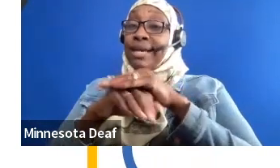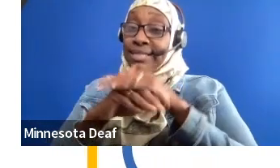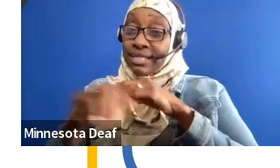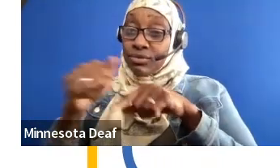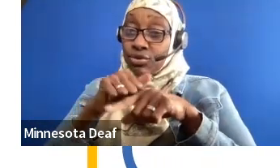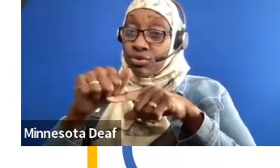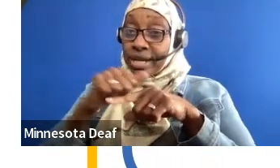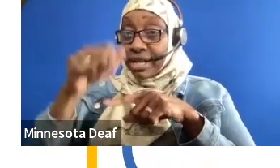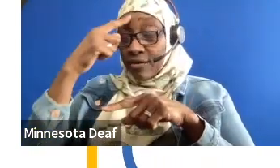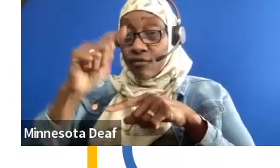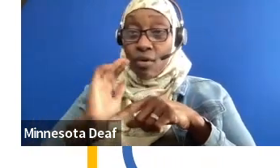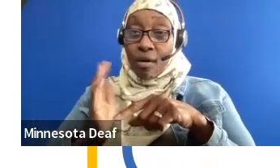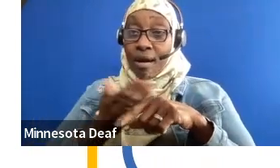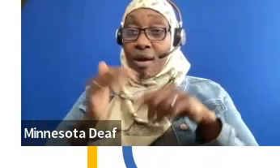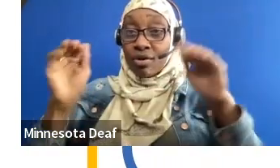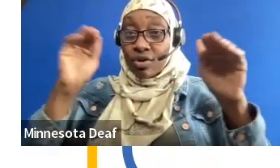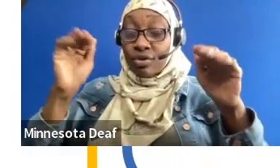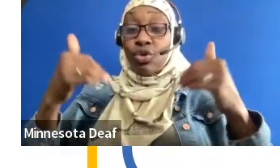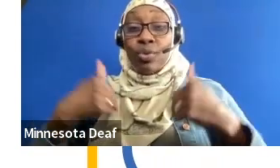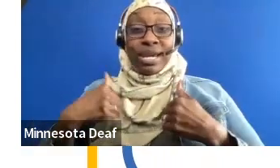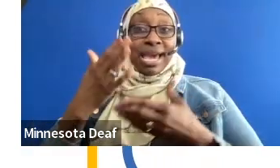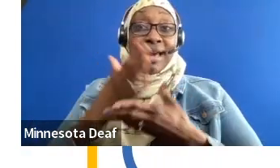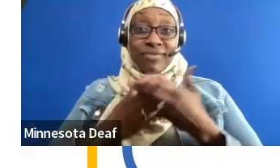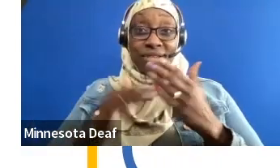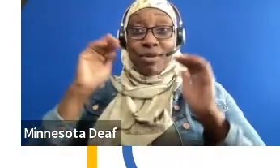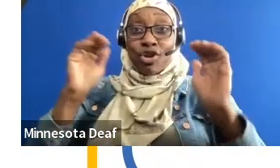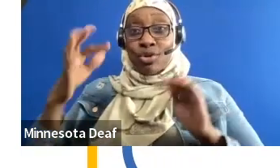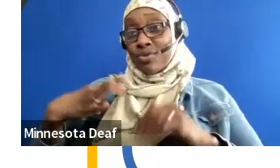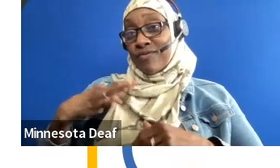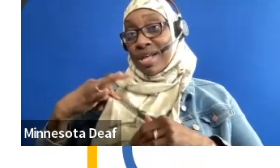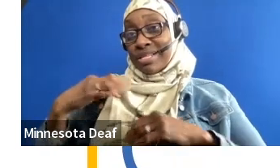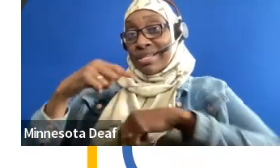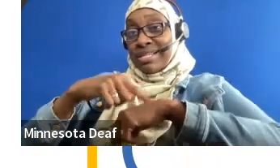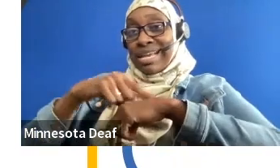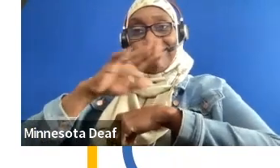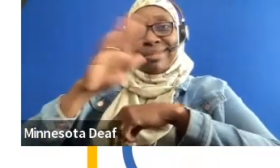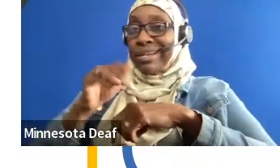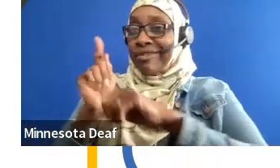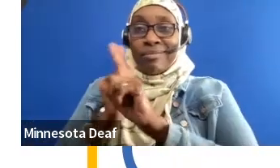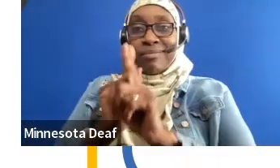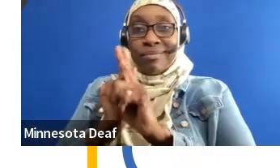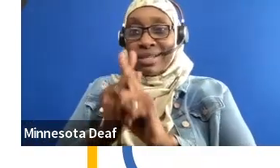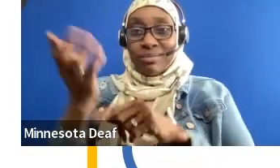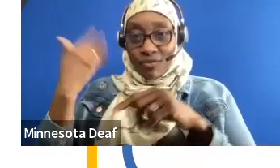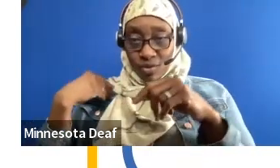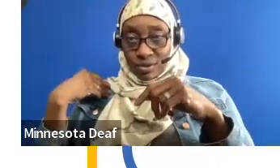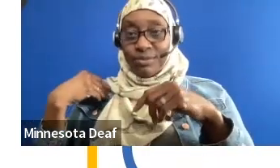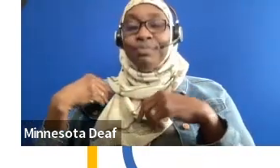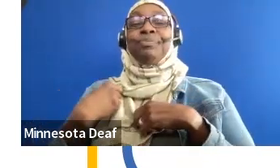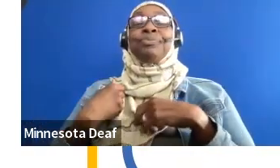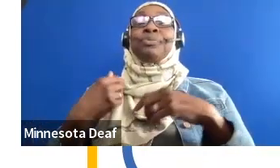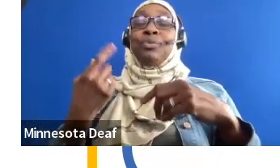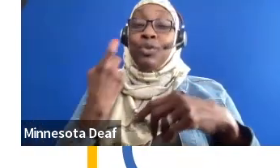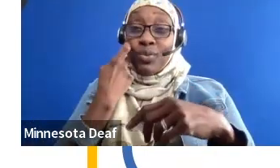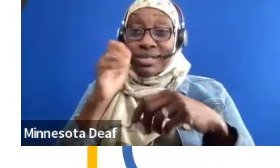who volunteer their time, but have never been a mentor before to some of these young people. So we have, we just created a new training, but it's about